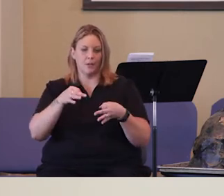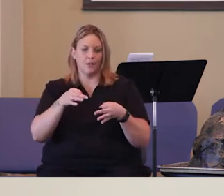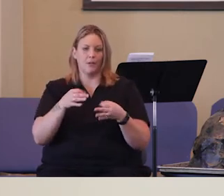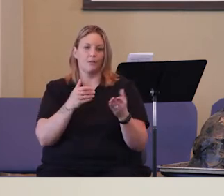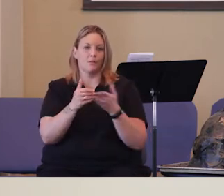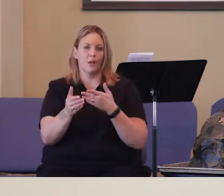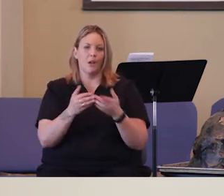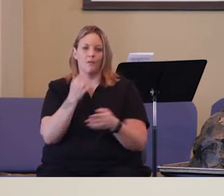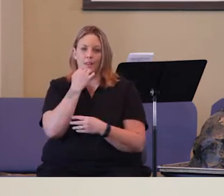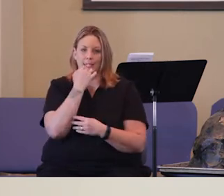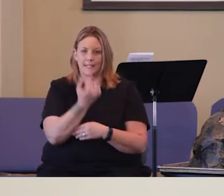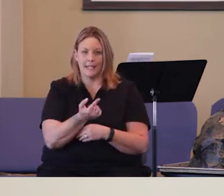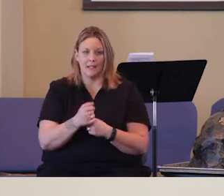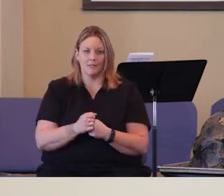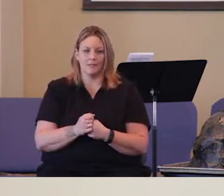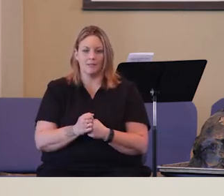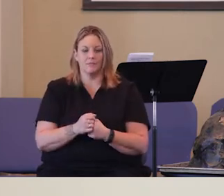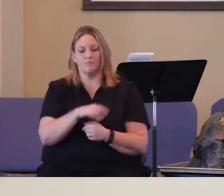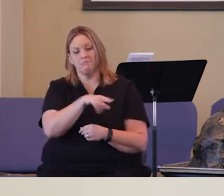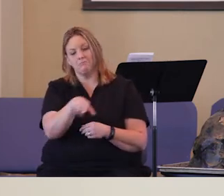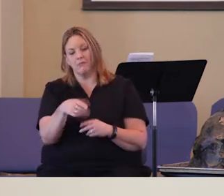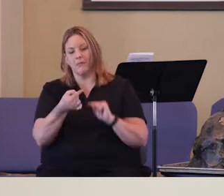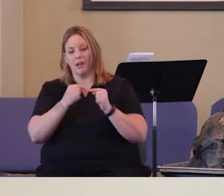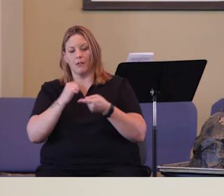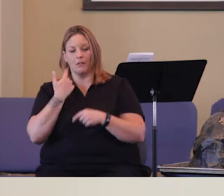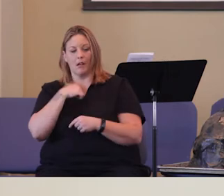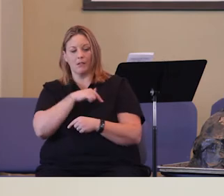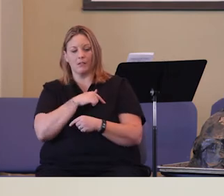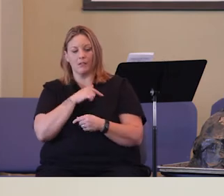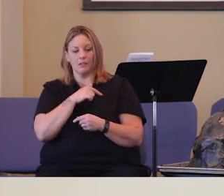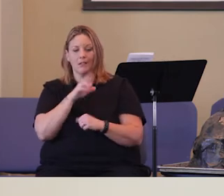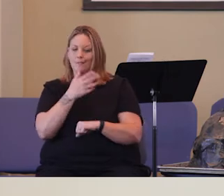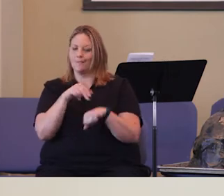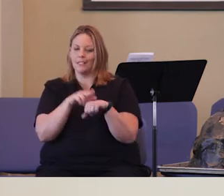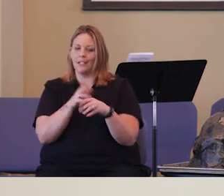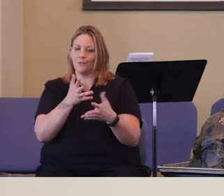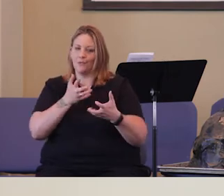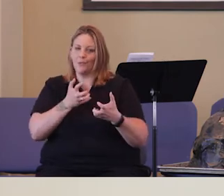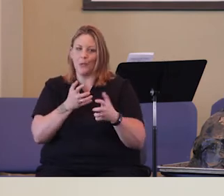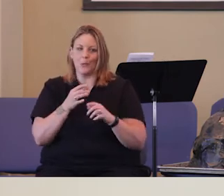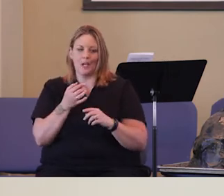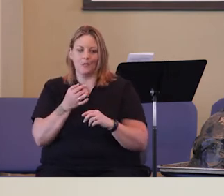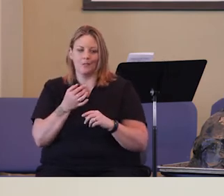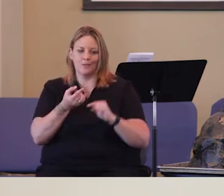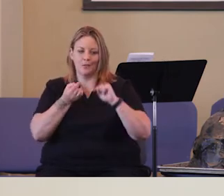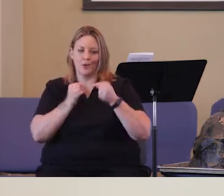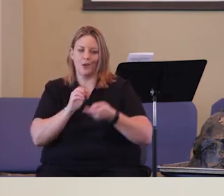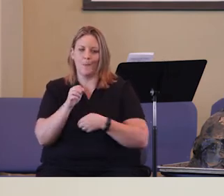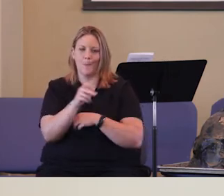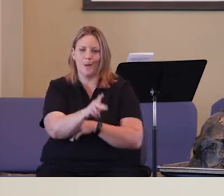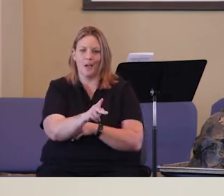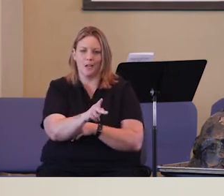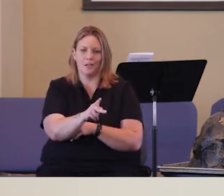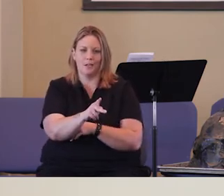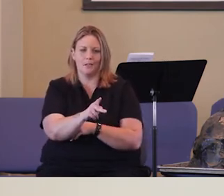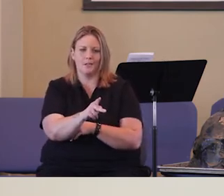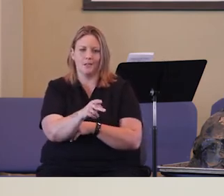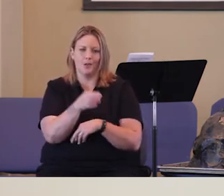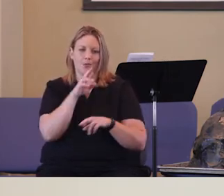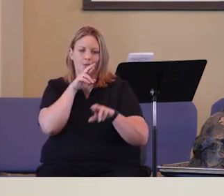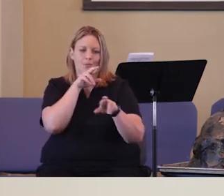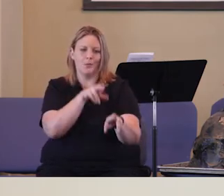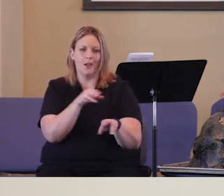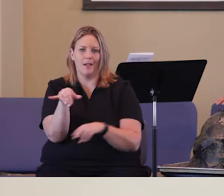People will get their judgment for what they say. We want to dish out the judgment. They hurt us. It's only natural for us to want to